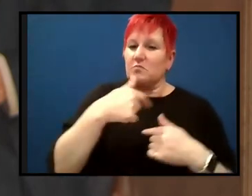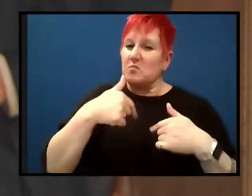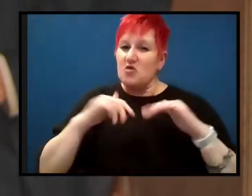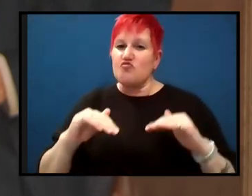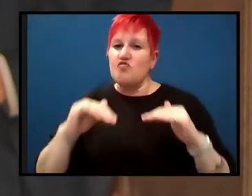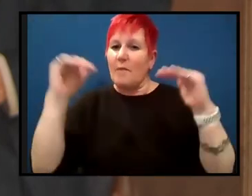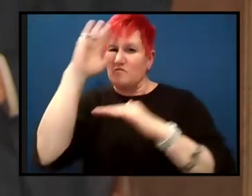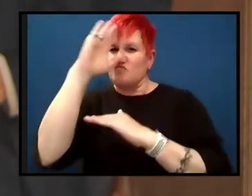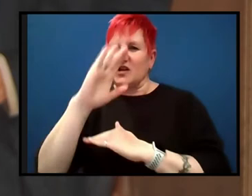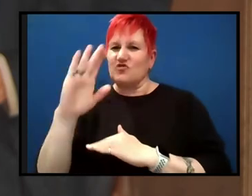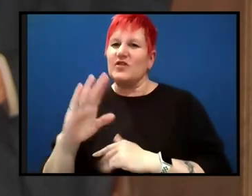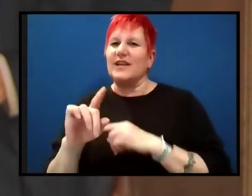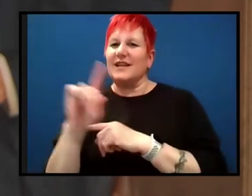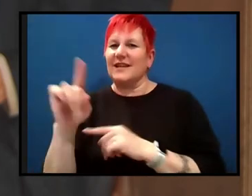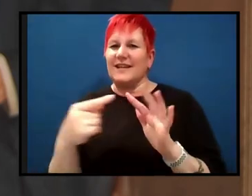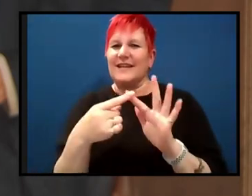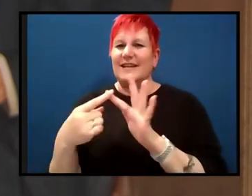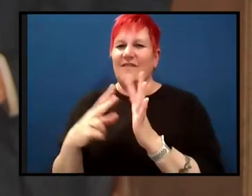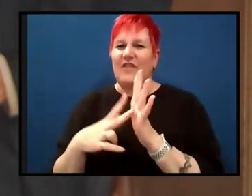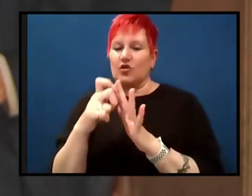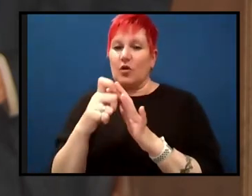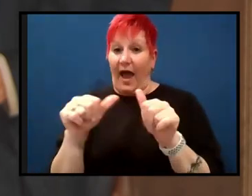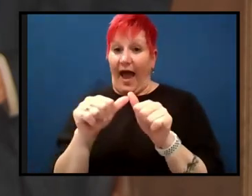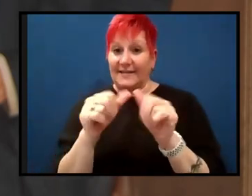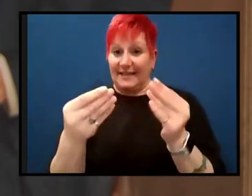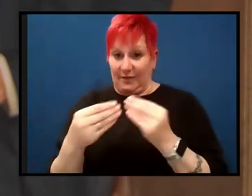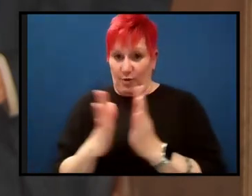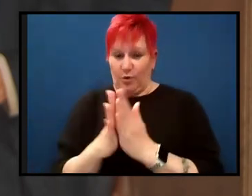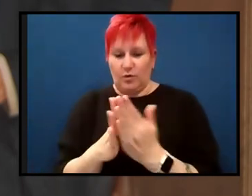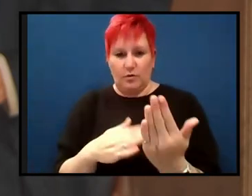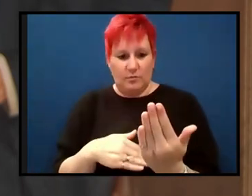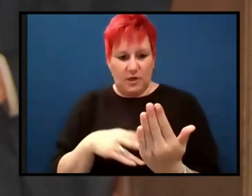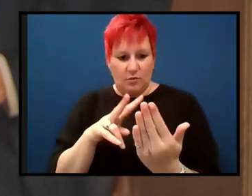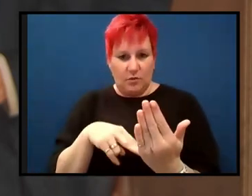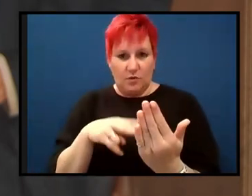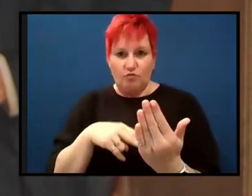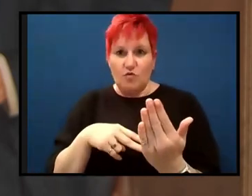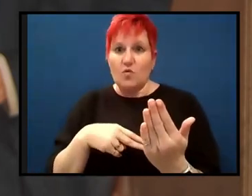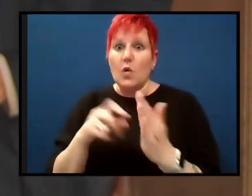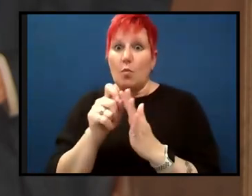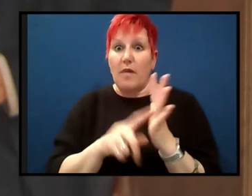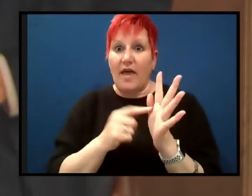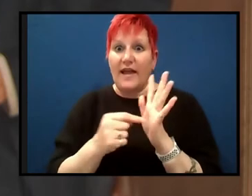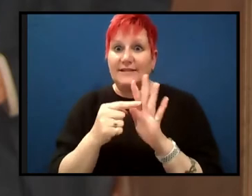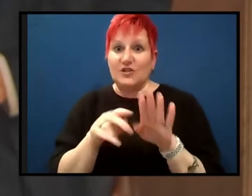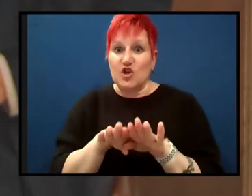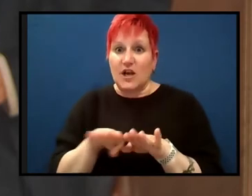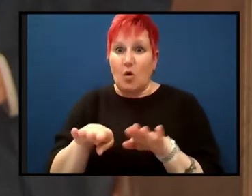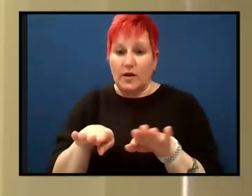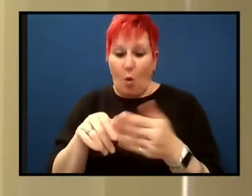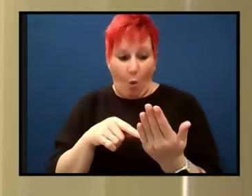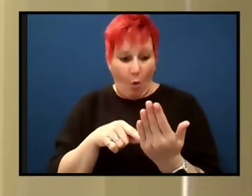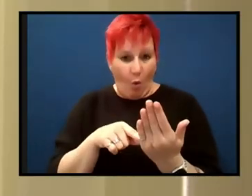auntie gave me a book and it was all about plate tectonics. And I, as a nine year old, I was completely fascinated by this